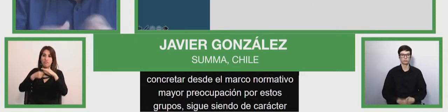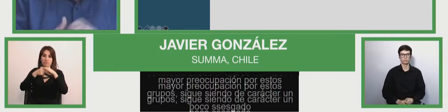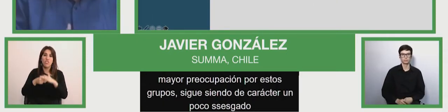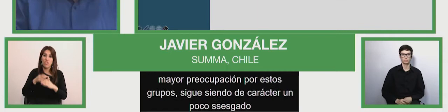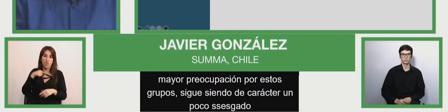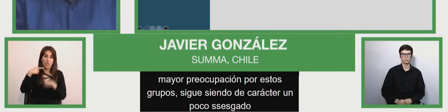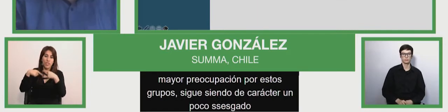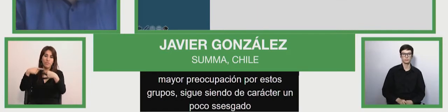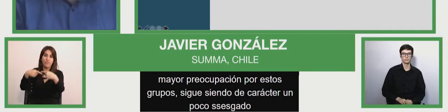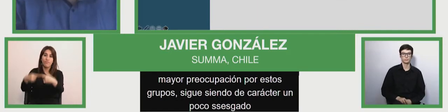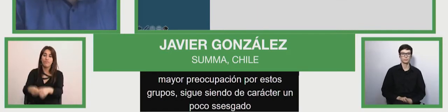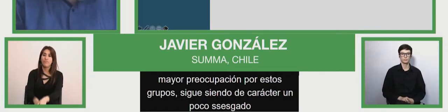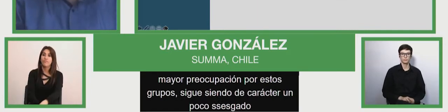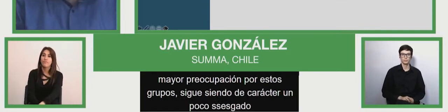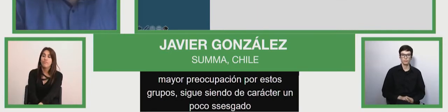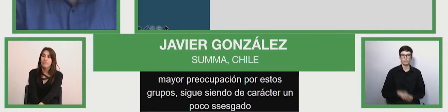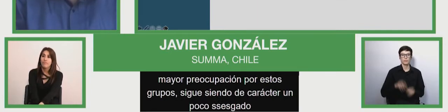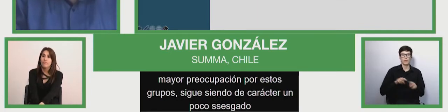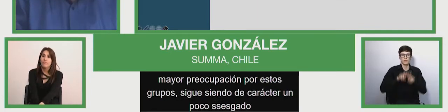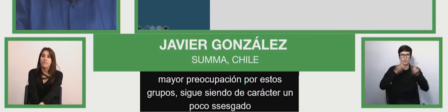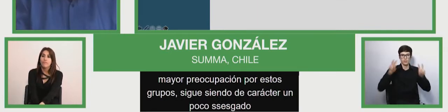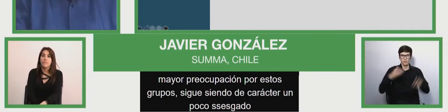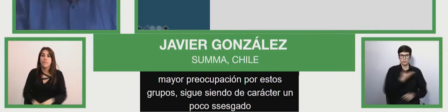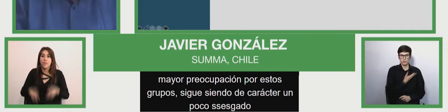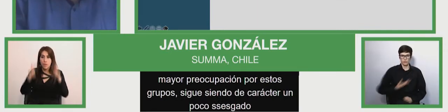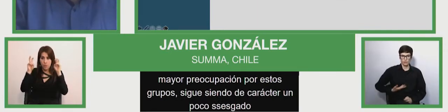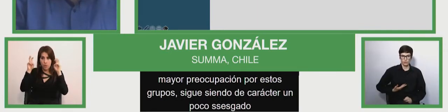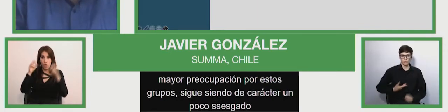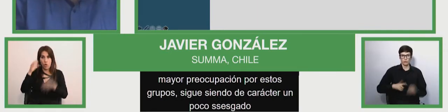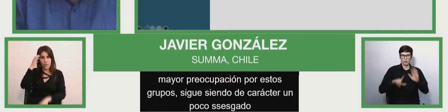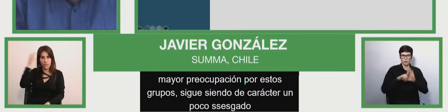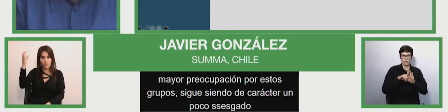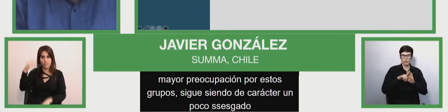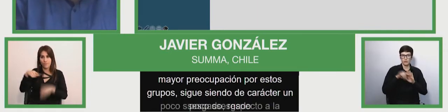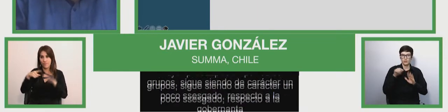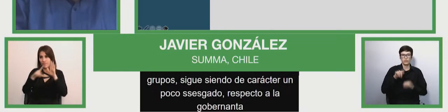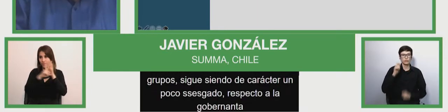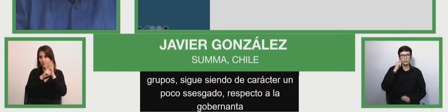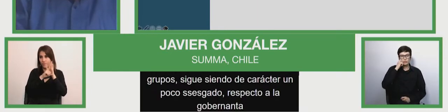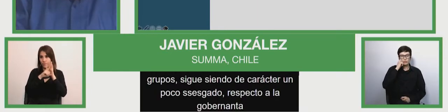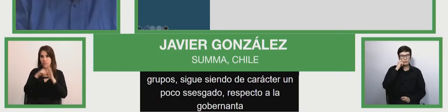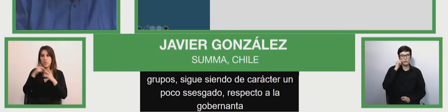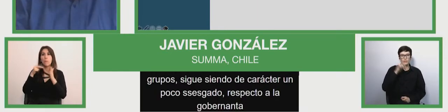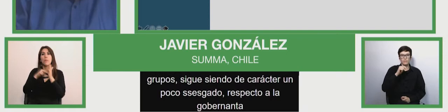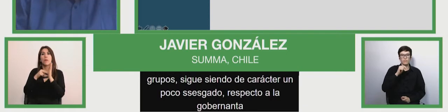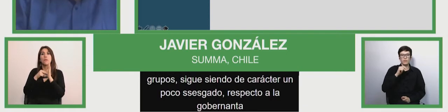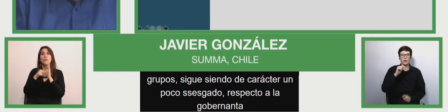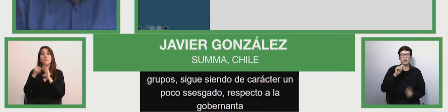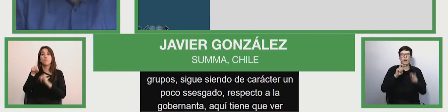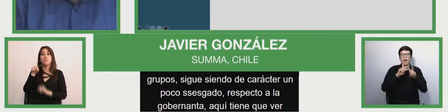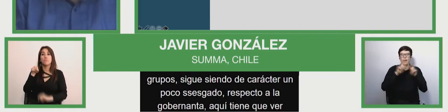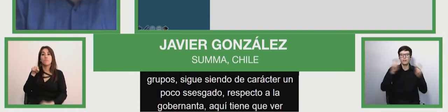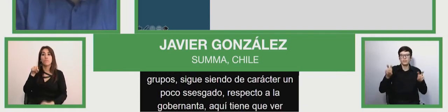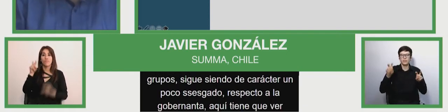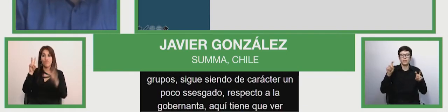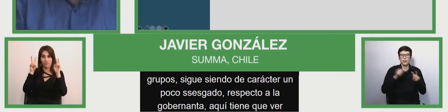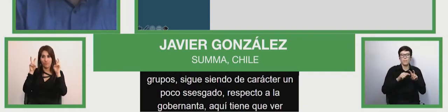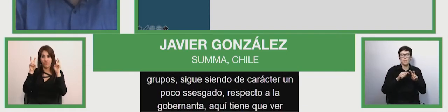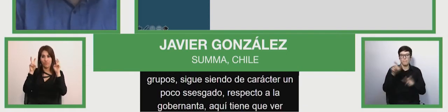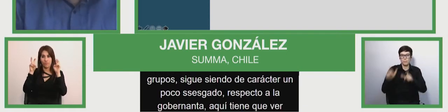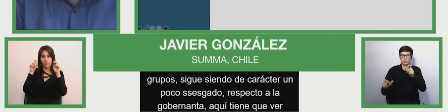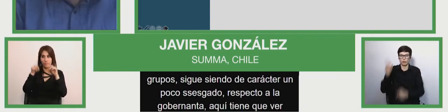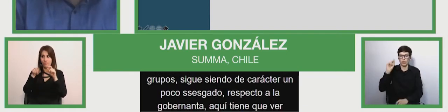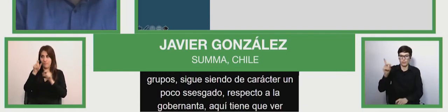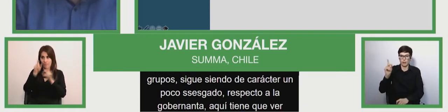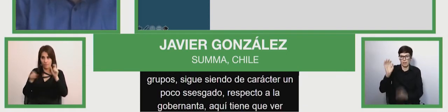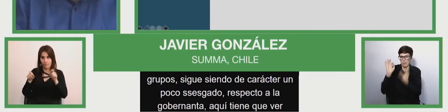Given governance, and this not to do with, have to do with people with this capacity,